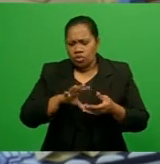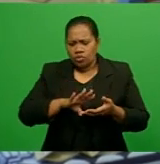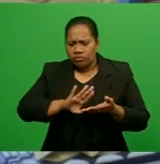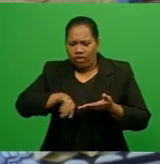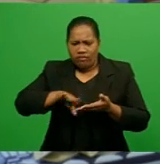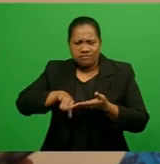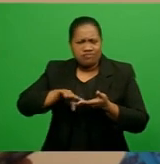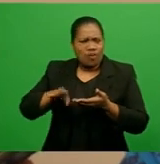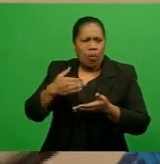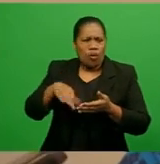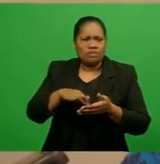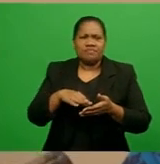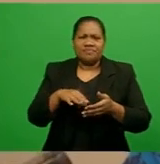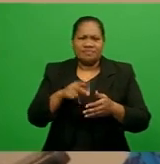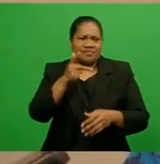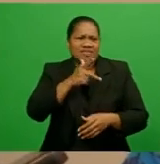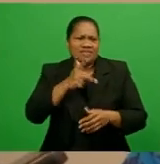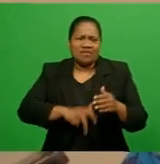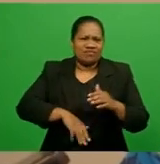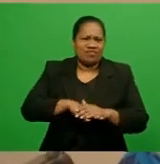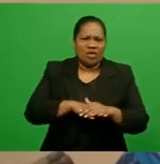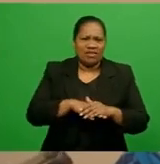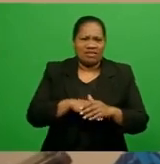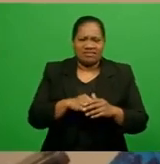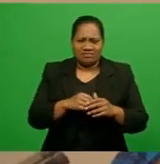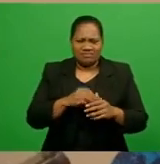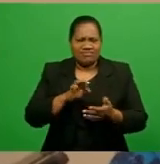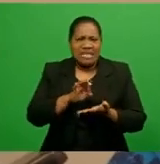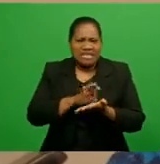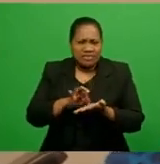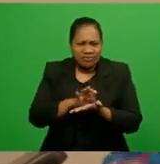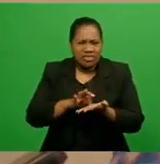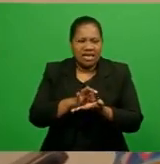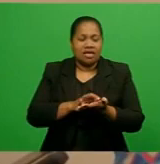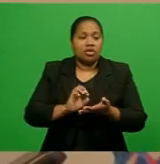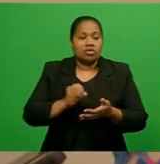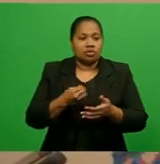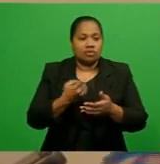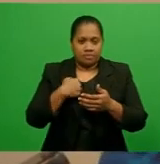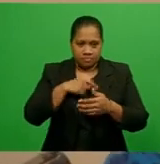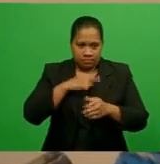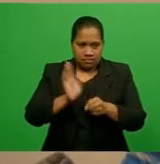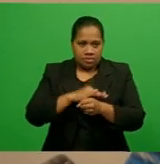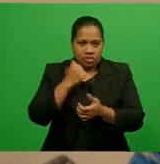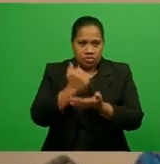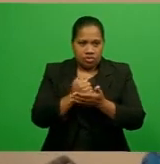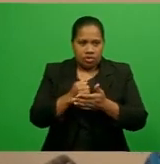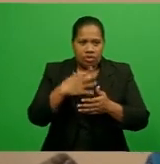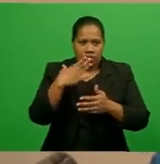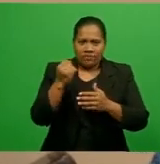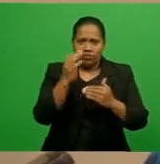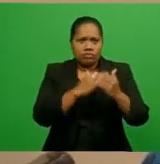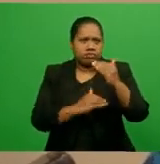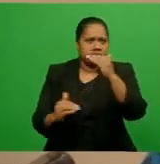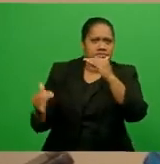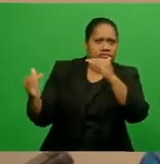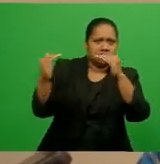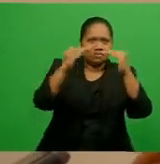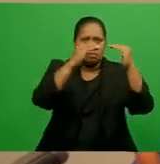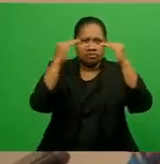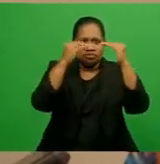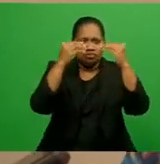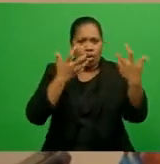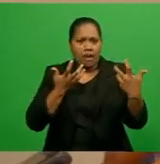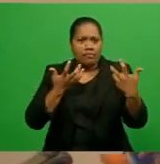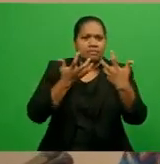sure that it's fit for human consumption to the very detail according to international standards. So I think that's something that